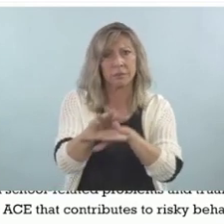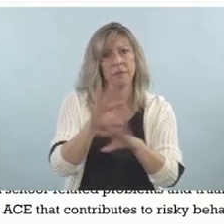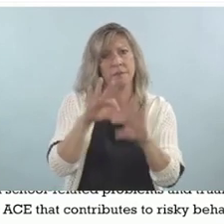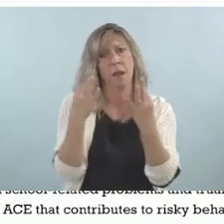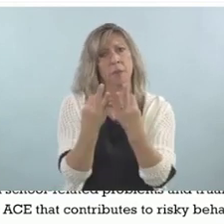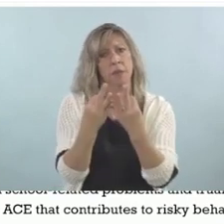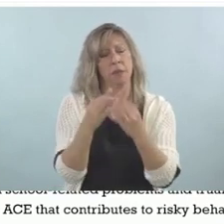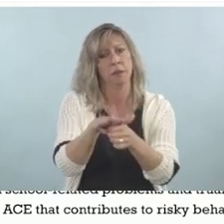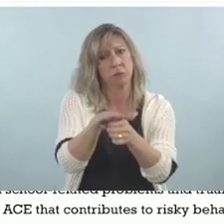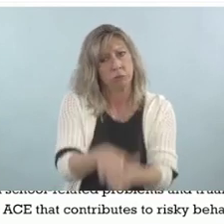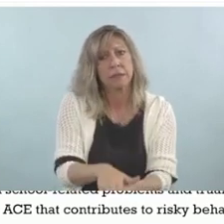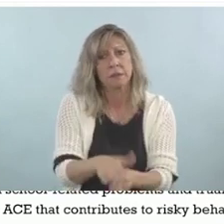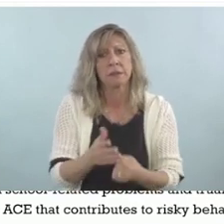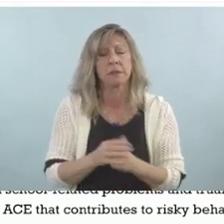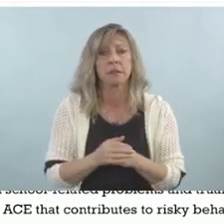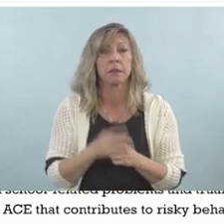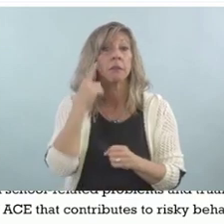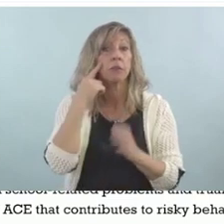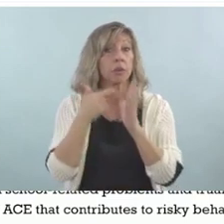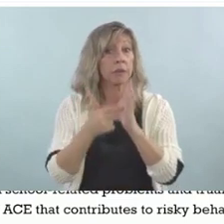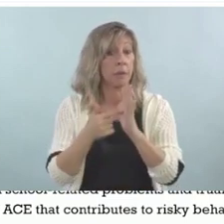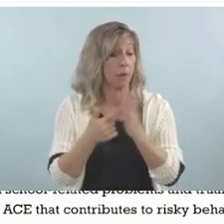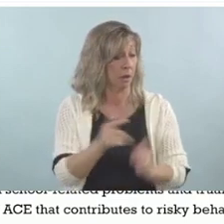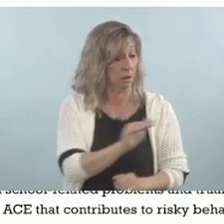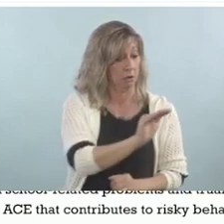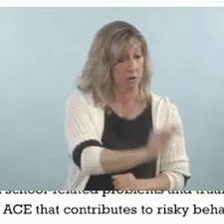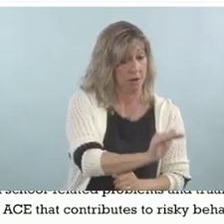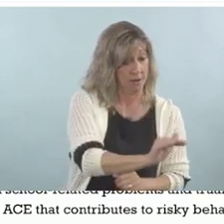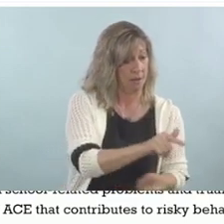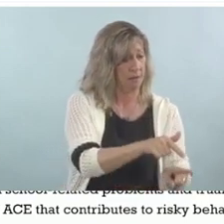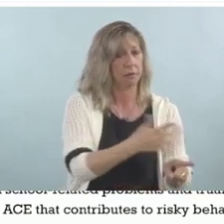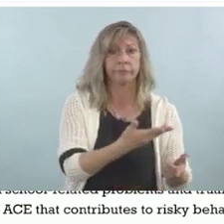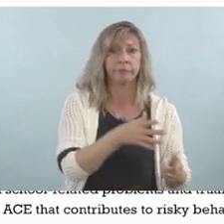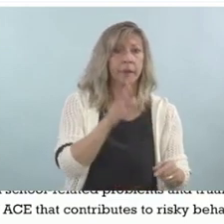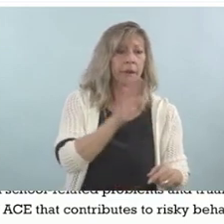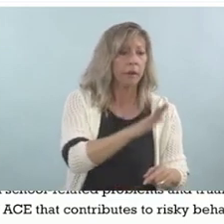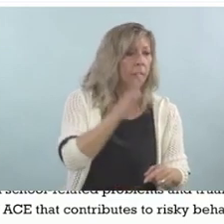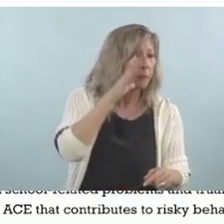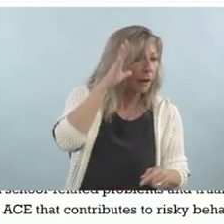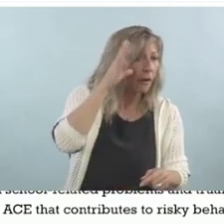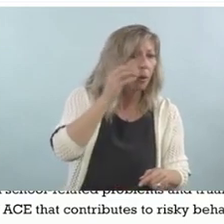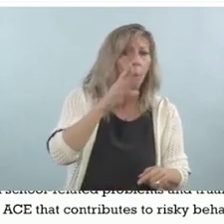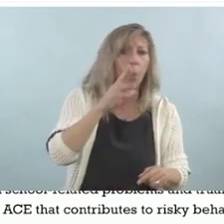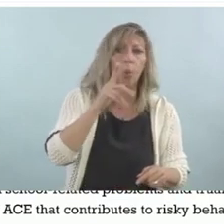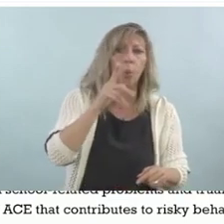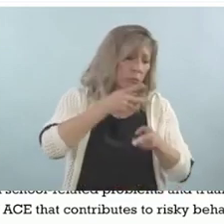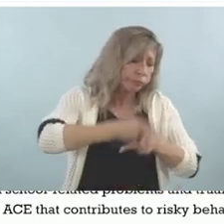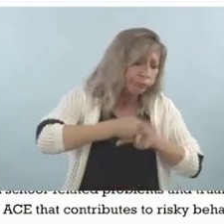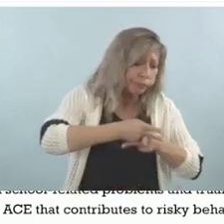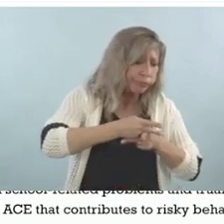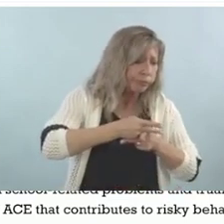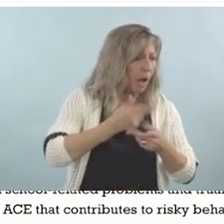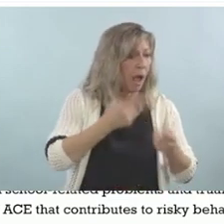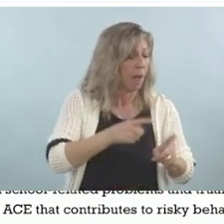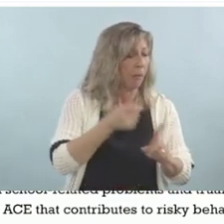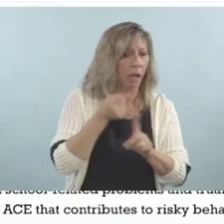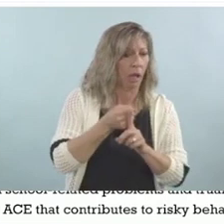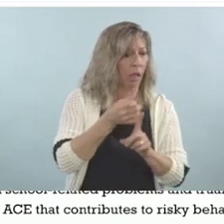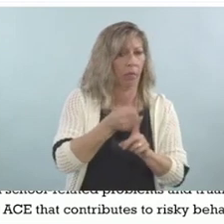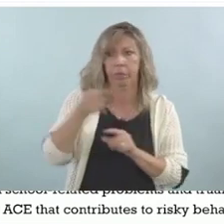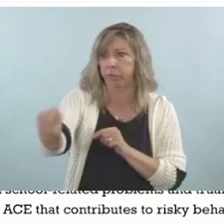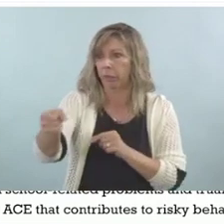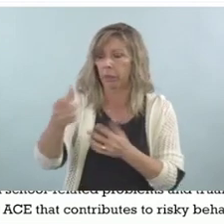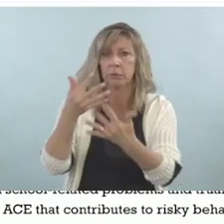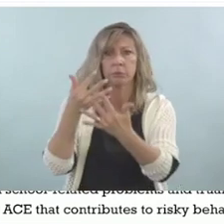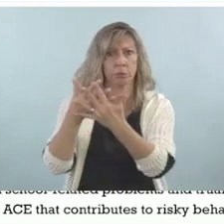child has a caregiver that goes to prison, that facilitates a cycle of incarceration